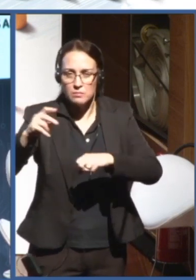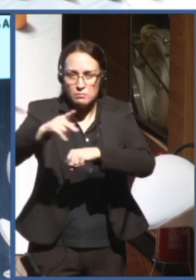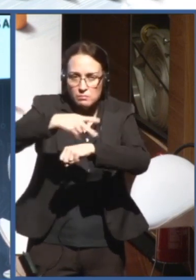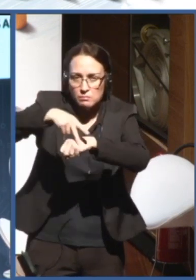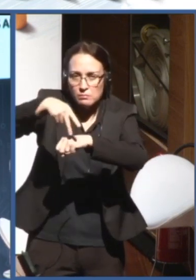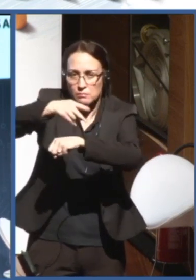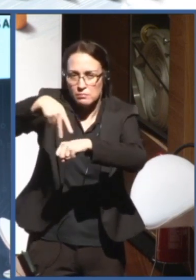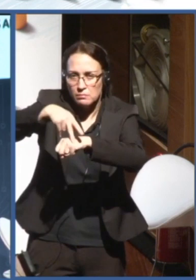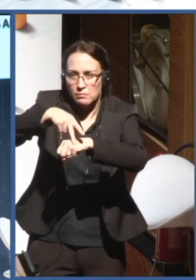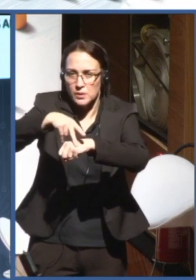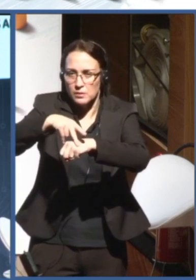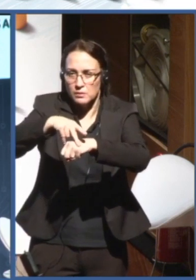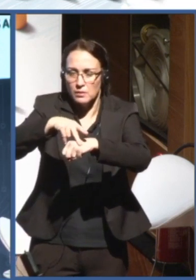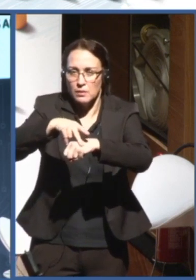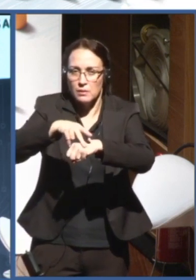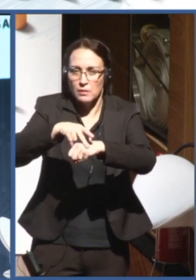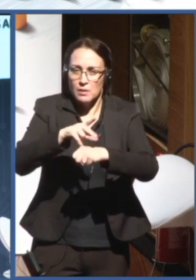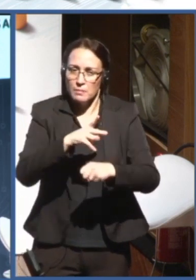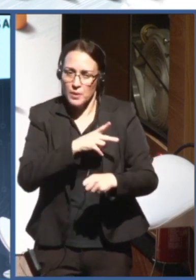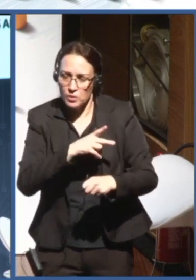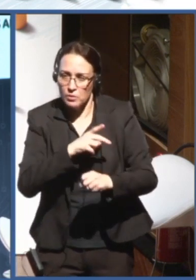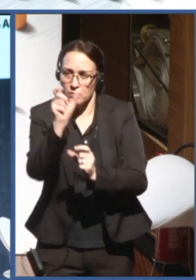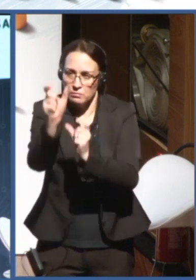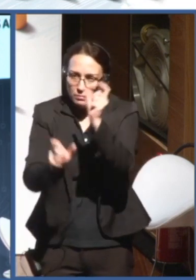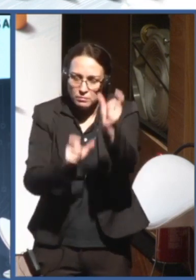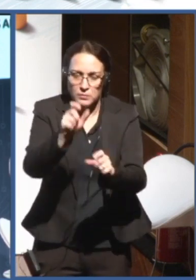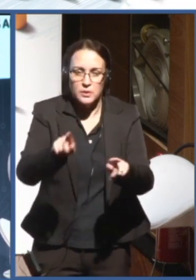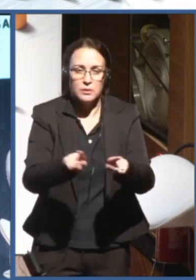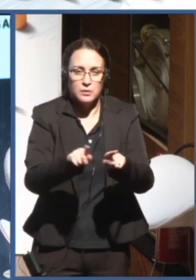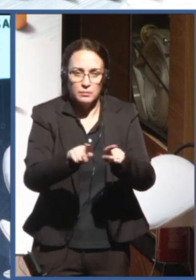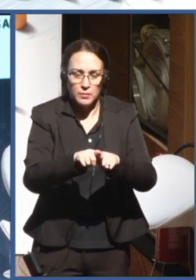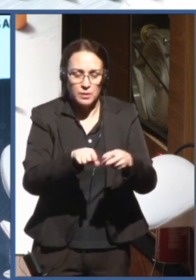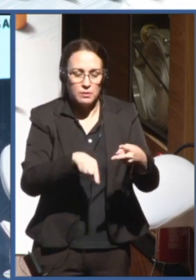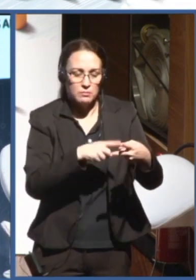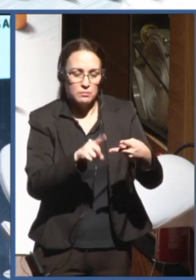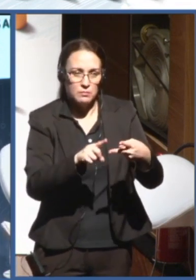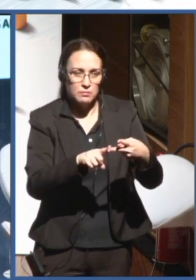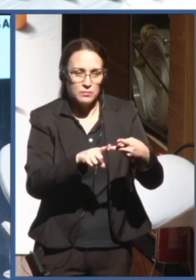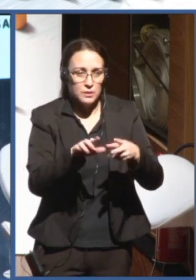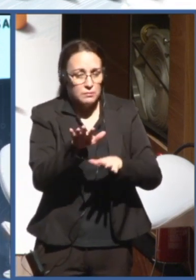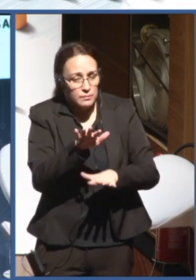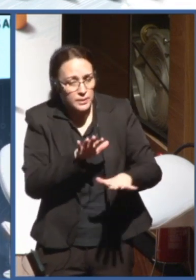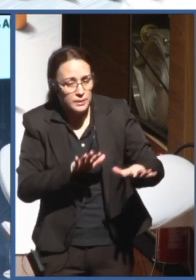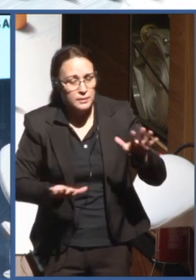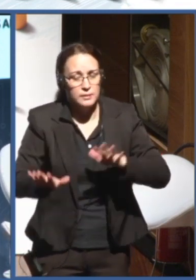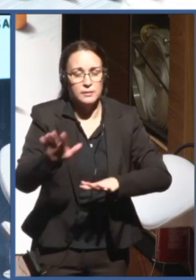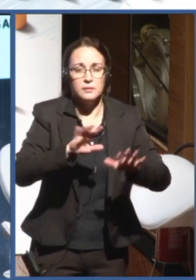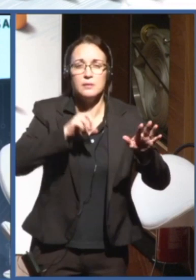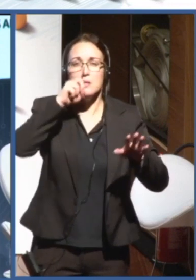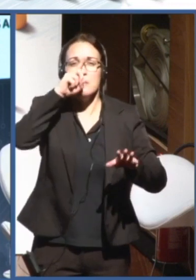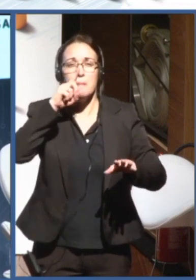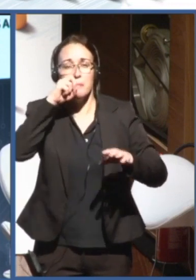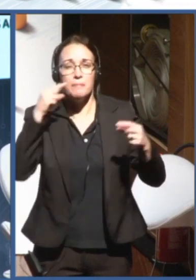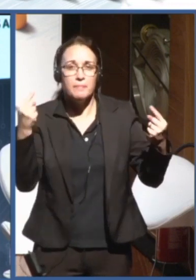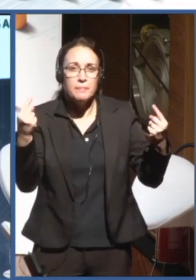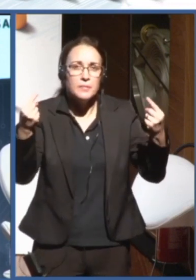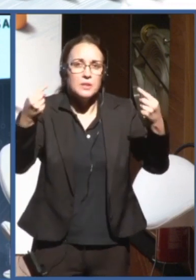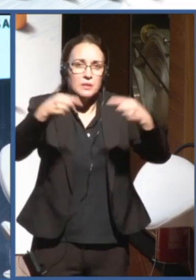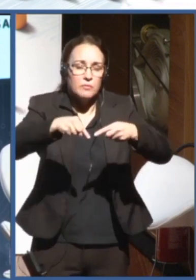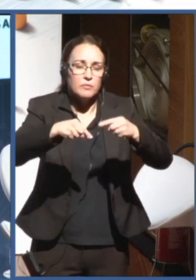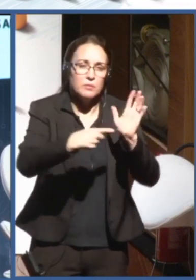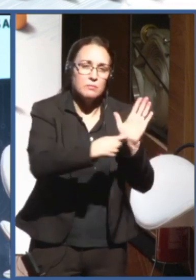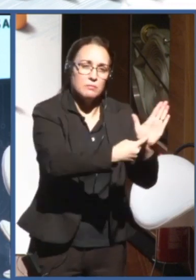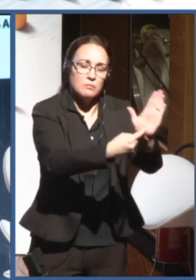there are a couple of panels that are going to address the risks and challenges that that poses to freedom of expression. But